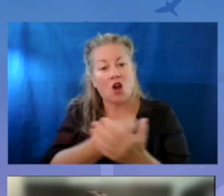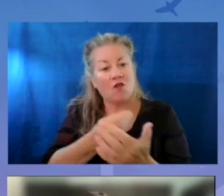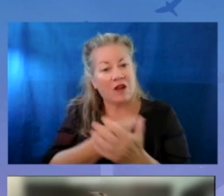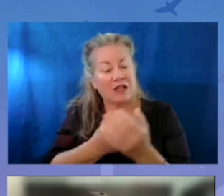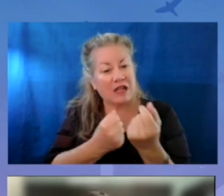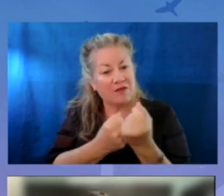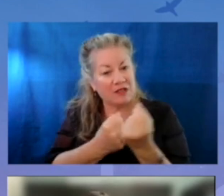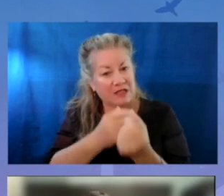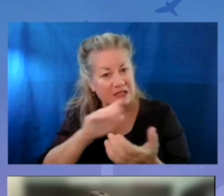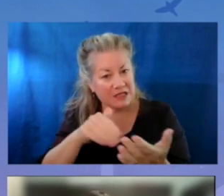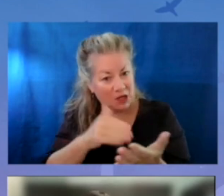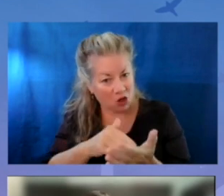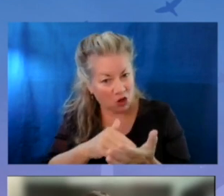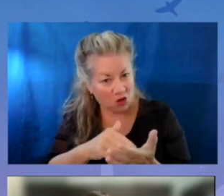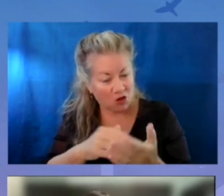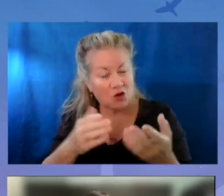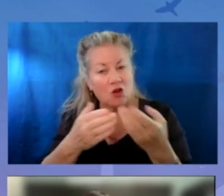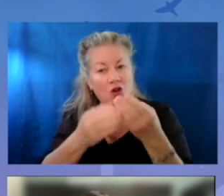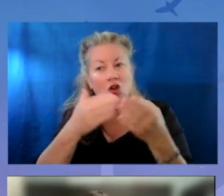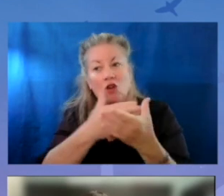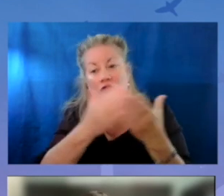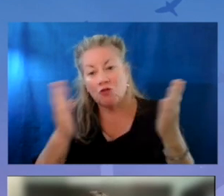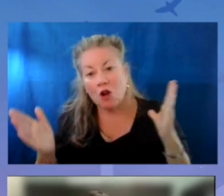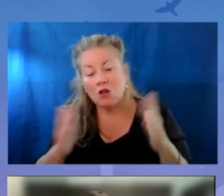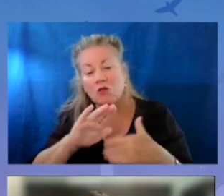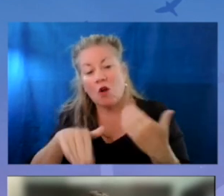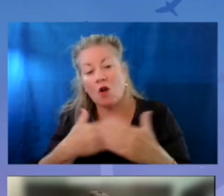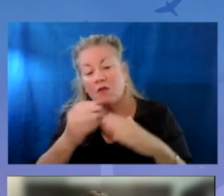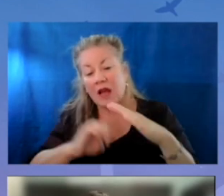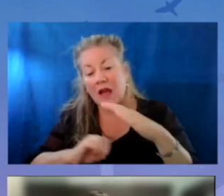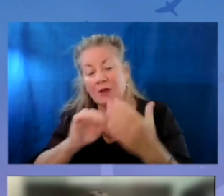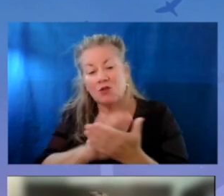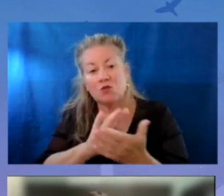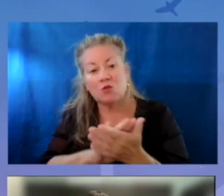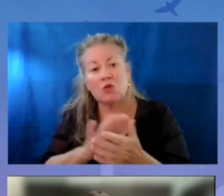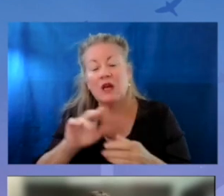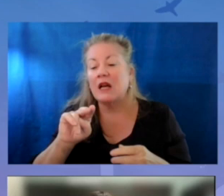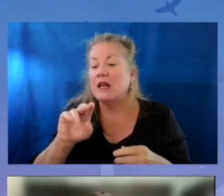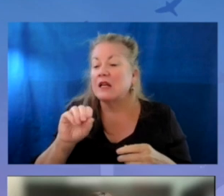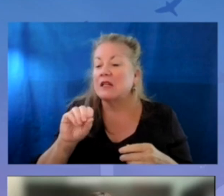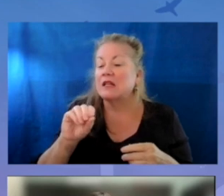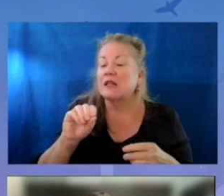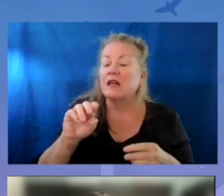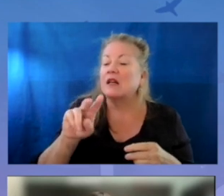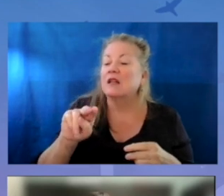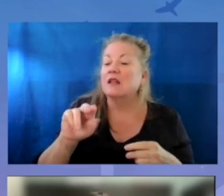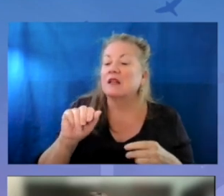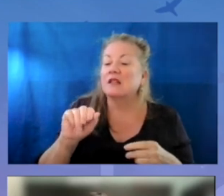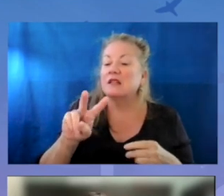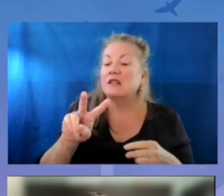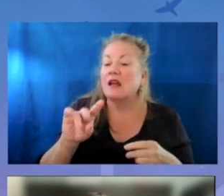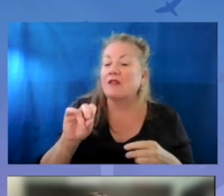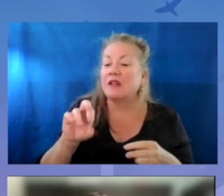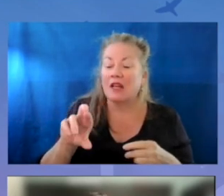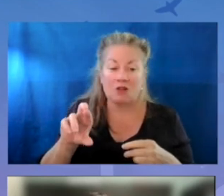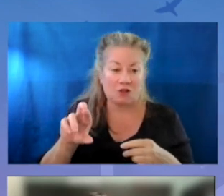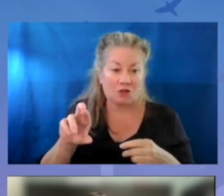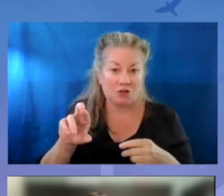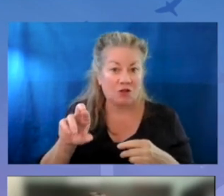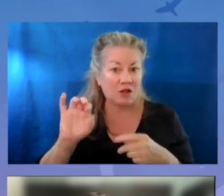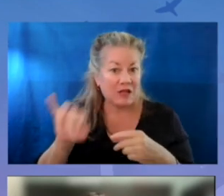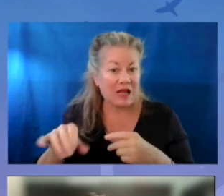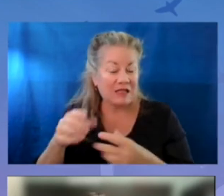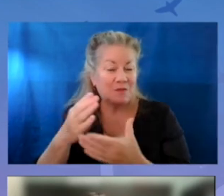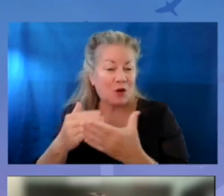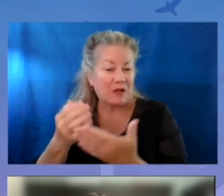are funding advocacy centers across all of our elementary schools. And the Navigator data was one of the pieces of evidence we